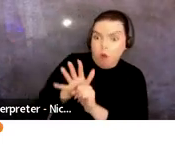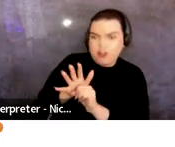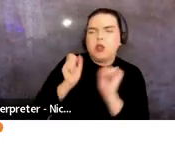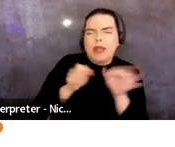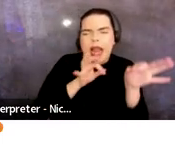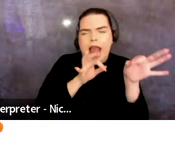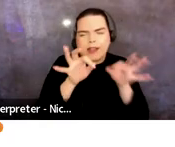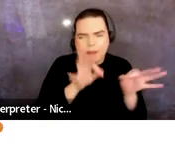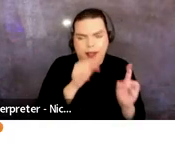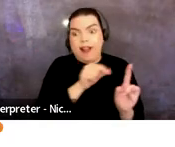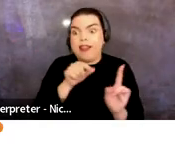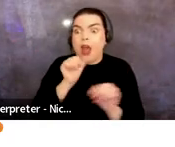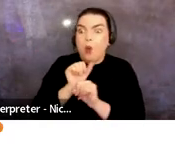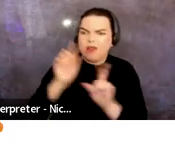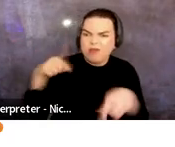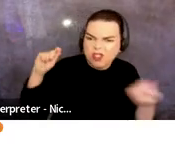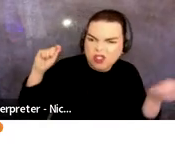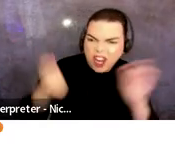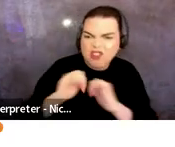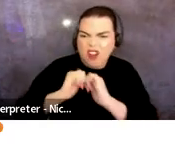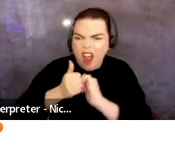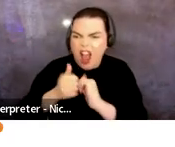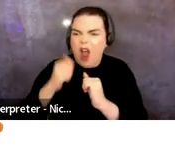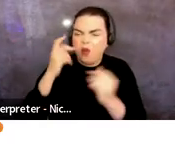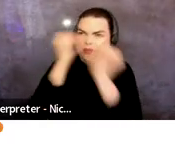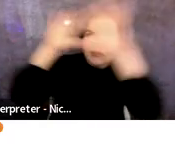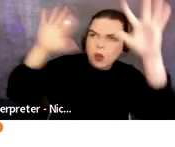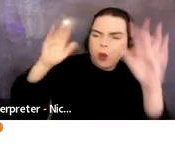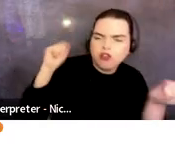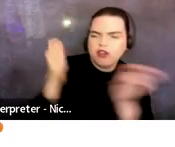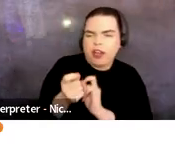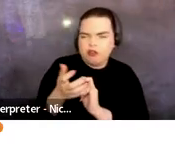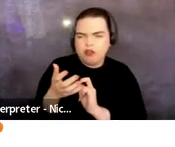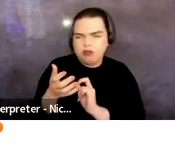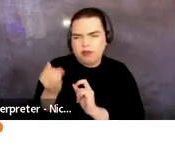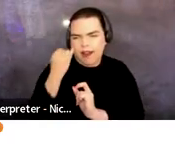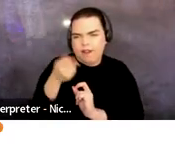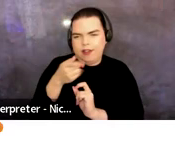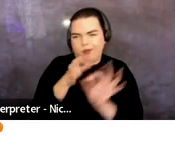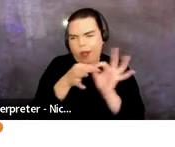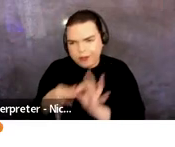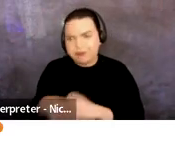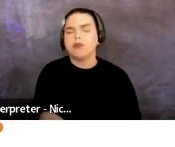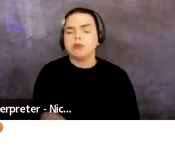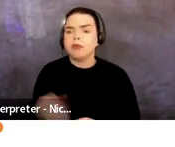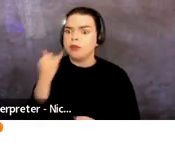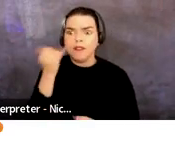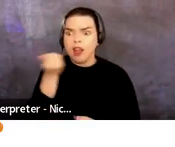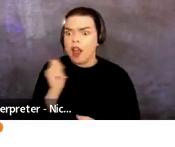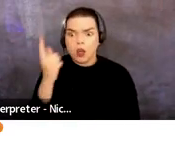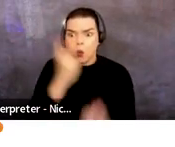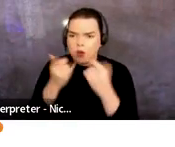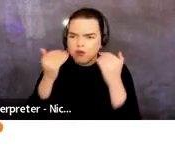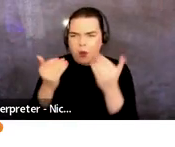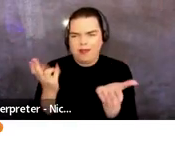area how your work has changed or how you see it changing. If you have specific questions about this, we encourage you to sign up for an office